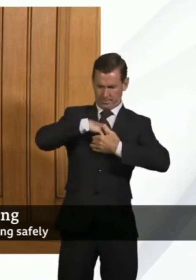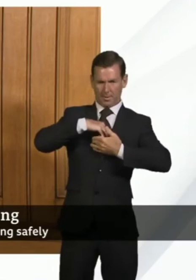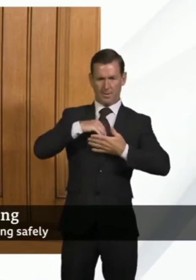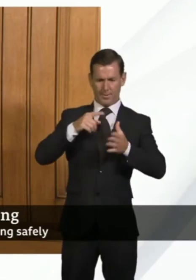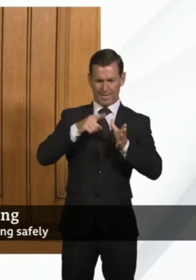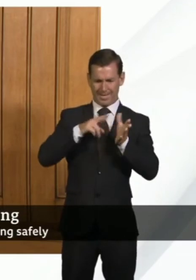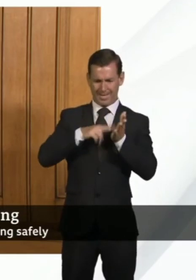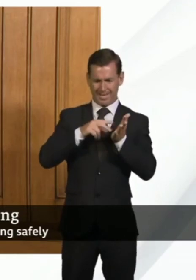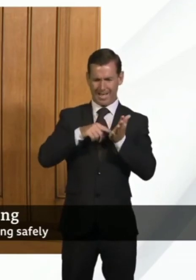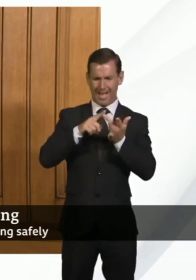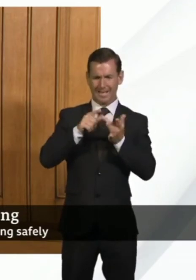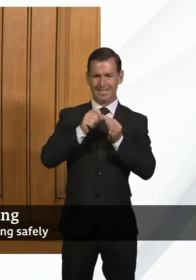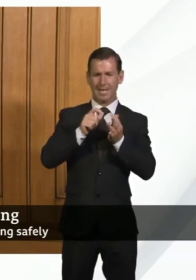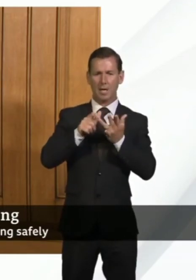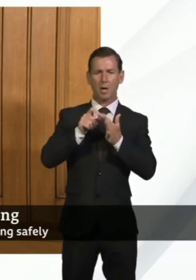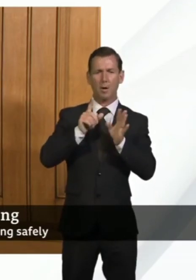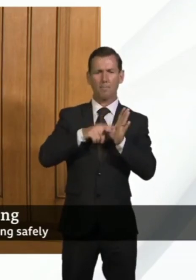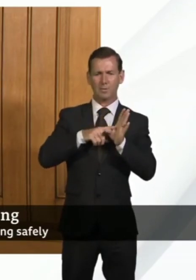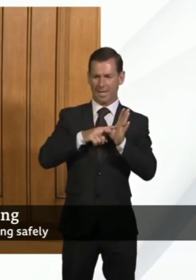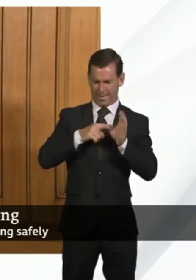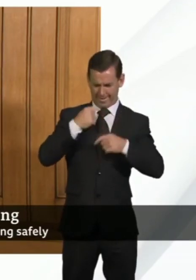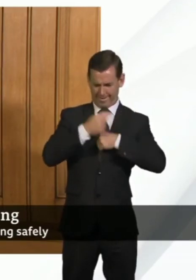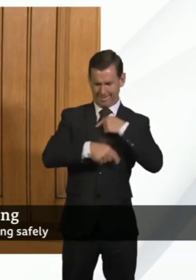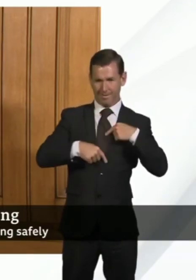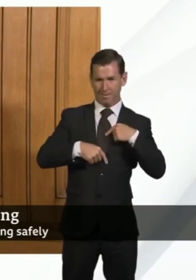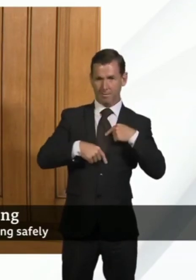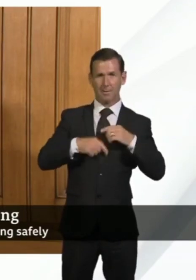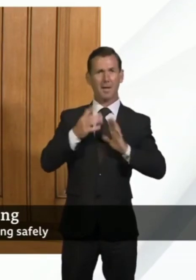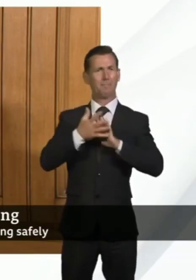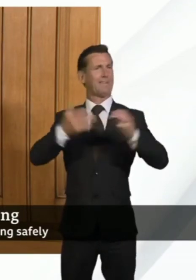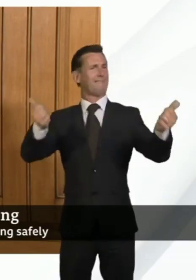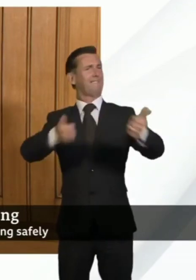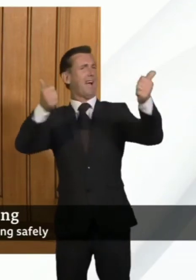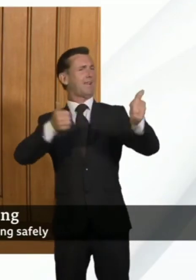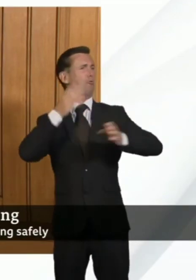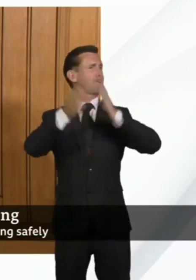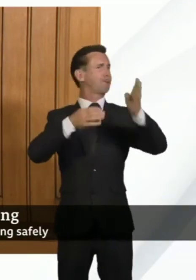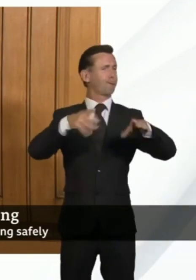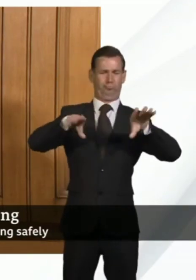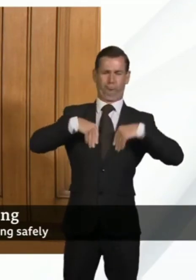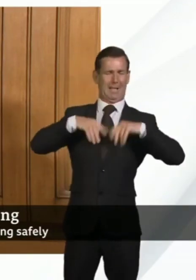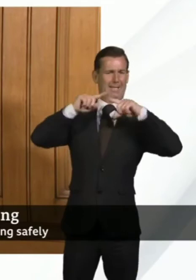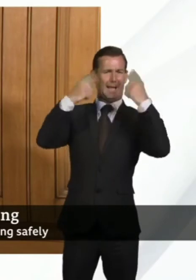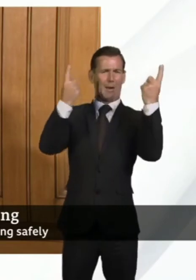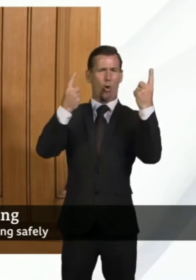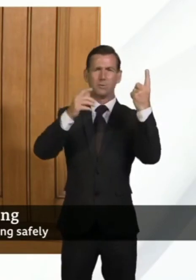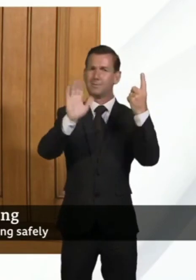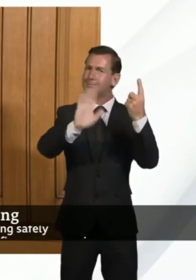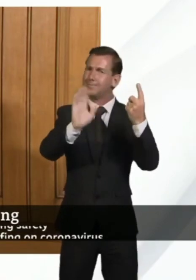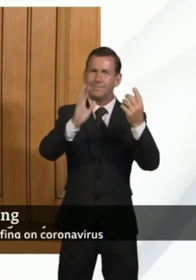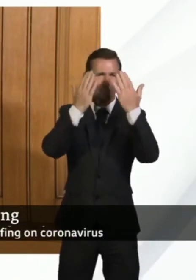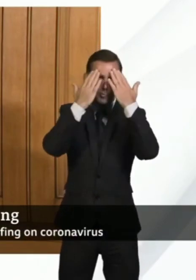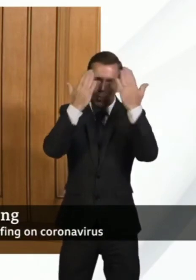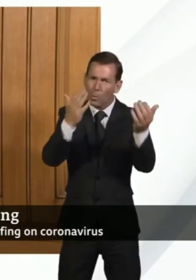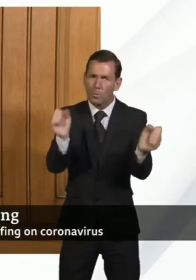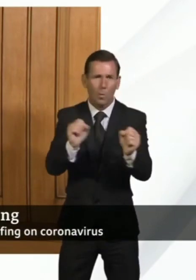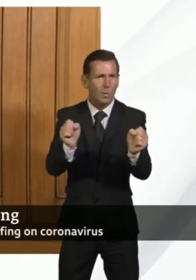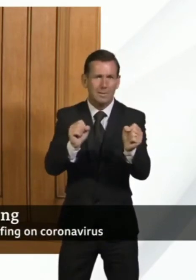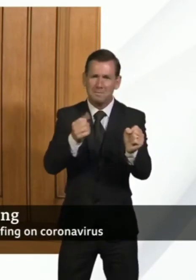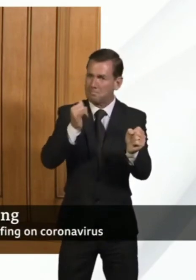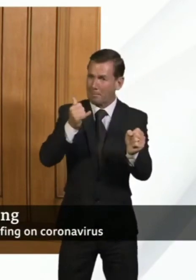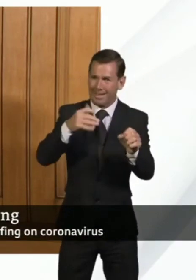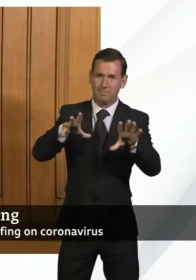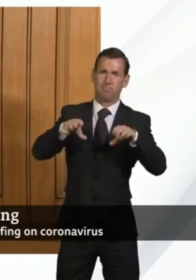that are tested in those tests means that you won't get the virus again we will only know that over time through the